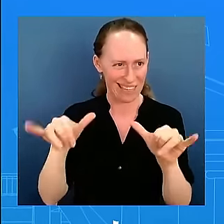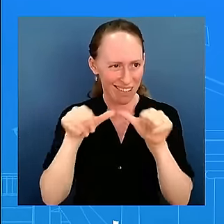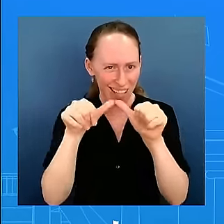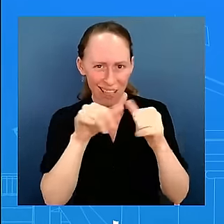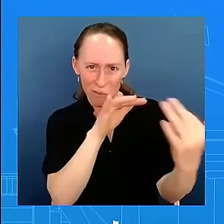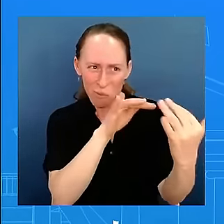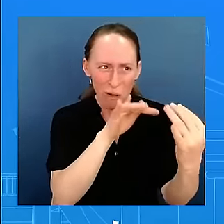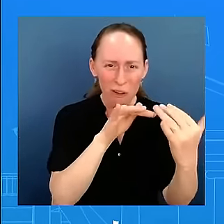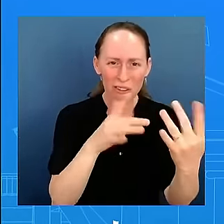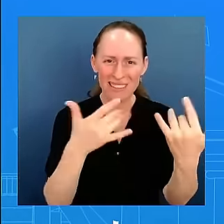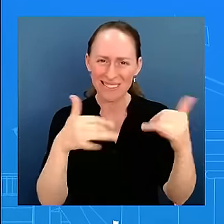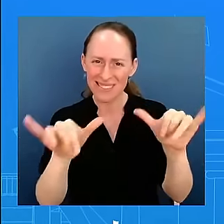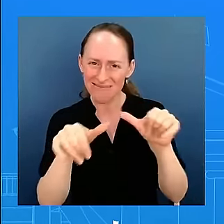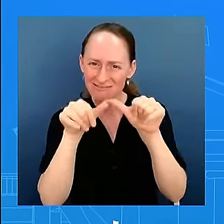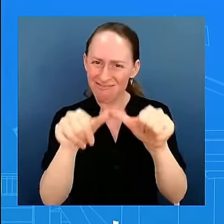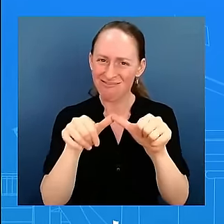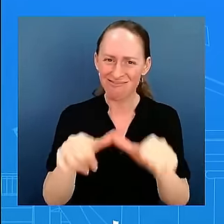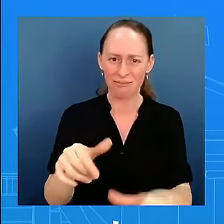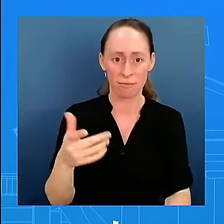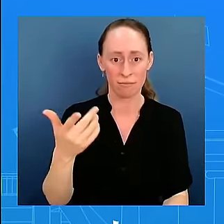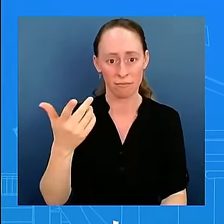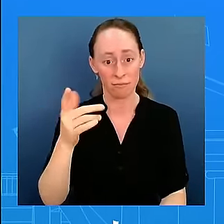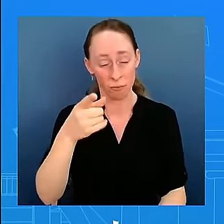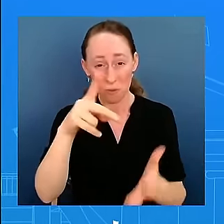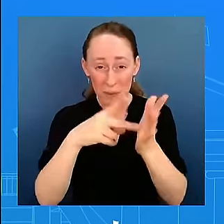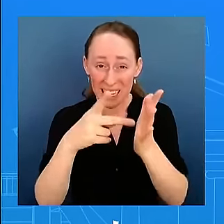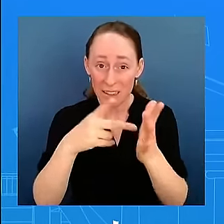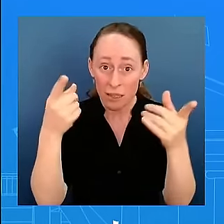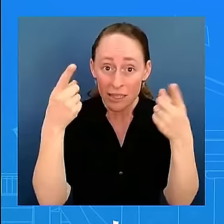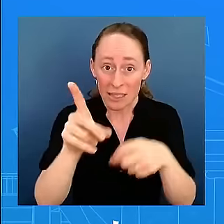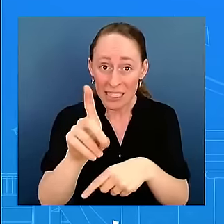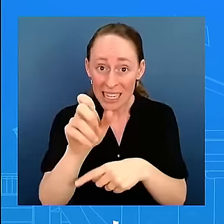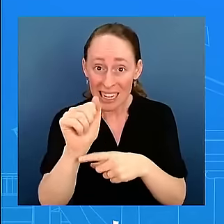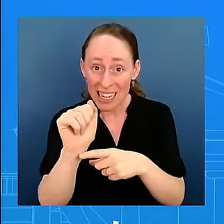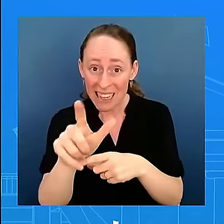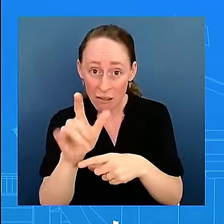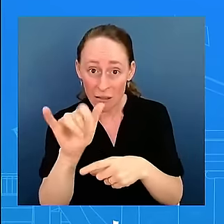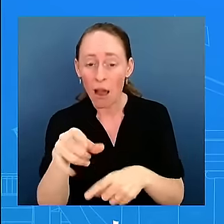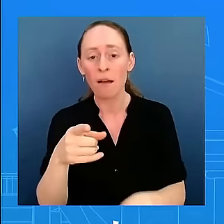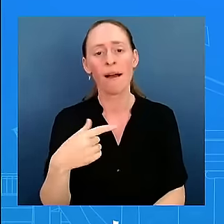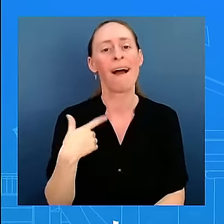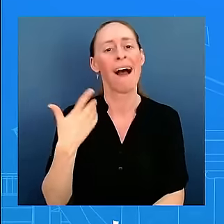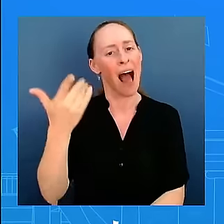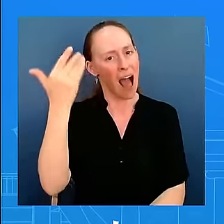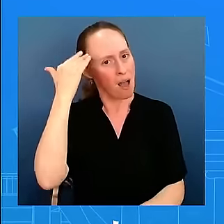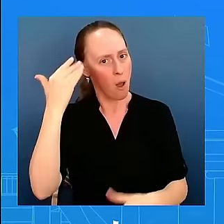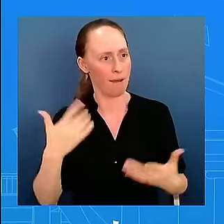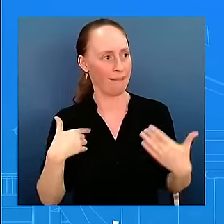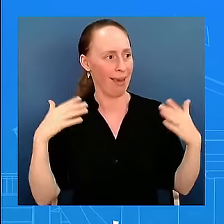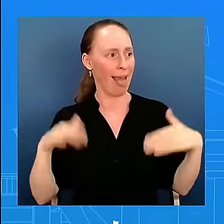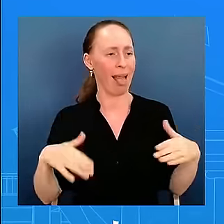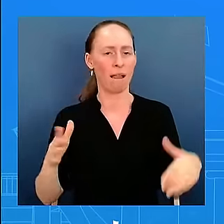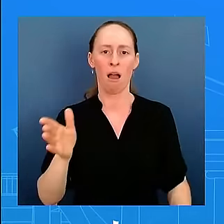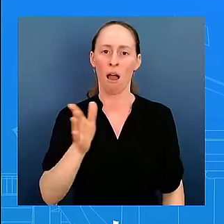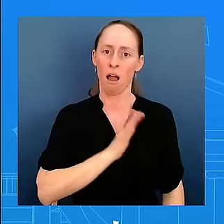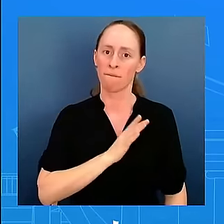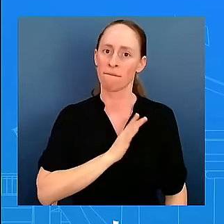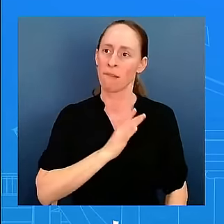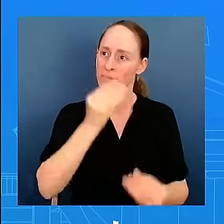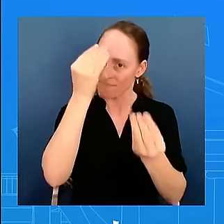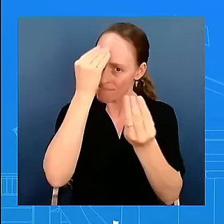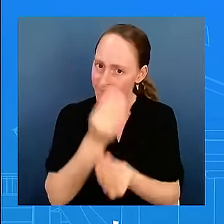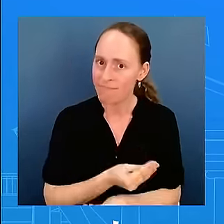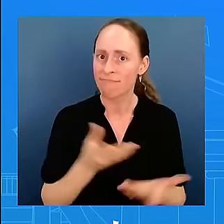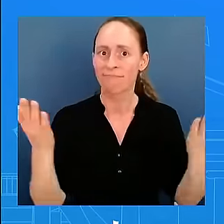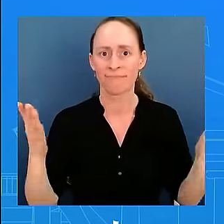I know we're not there yet, and I get that there's more work to be done, but think about what has happened since he laid that out on the 31st of May.